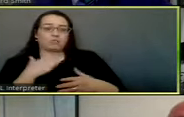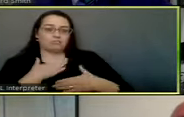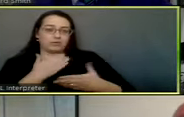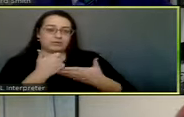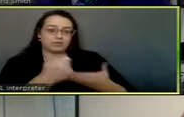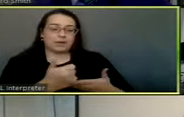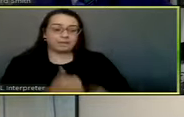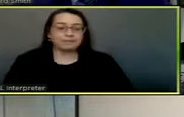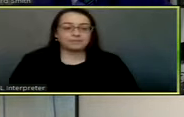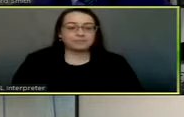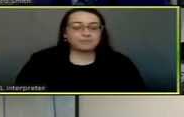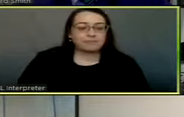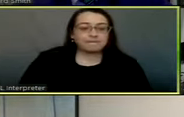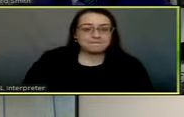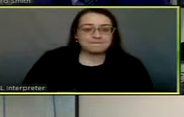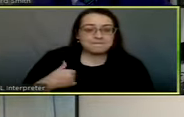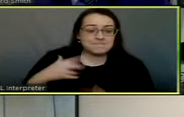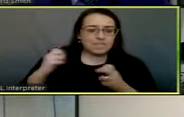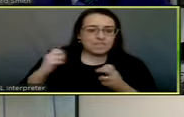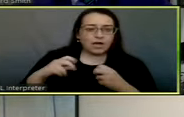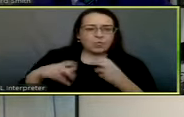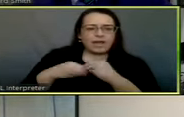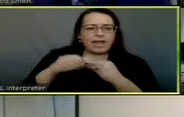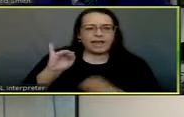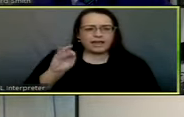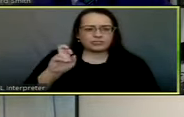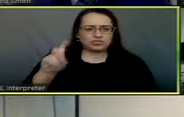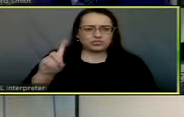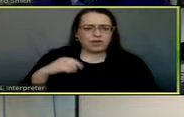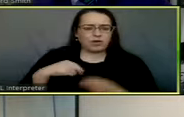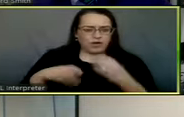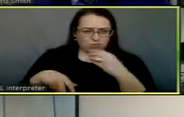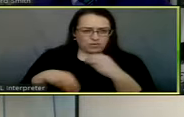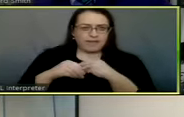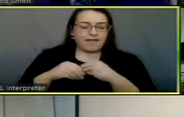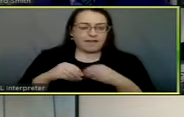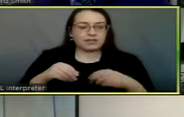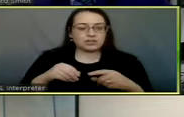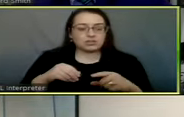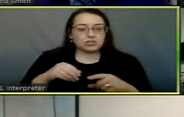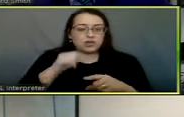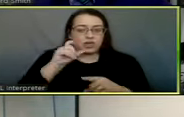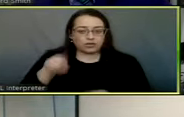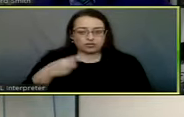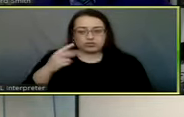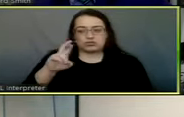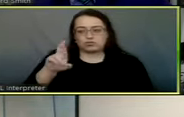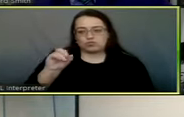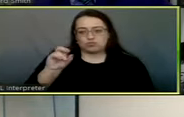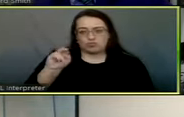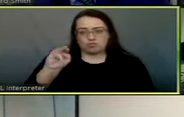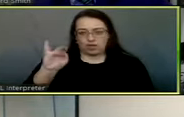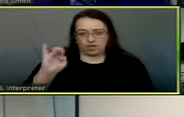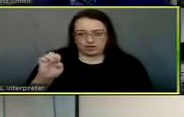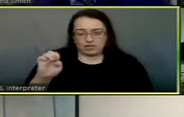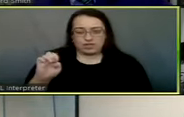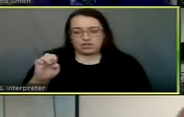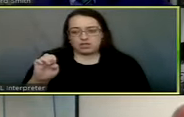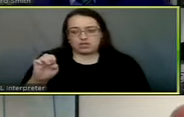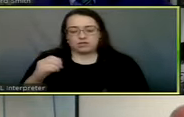Mayor, wanted to, if I could, I'd like to add just a little bit on top of what you said. You know, it's not just Ronnie. We had